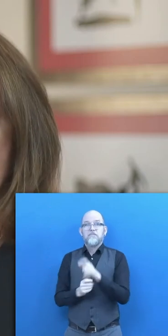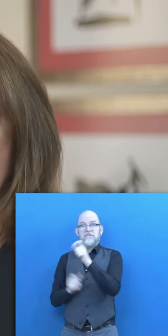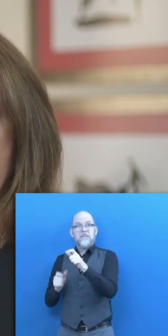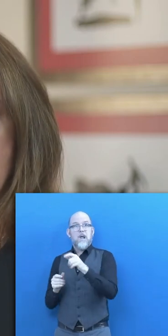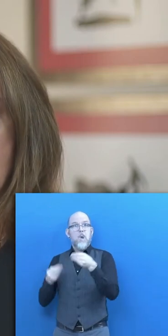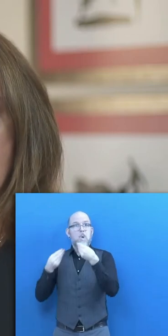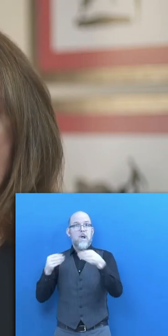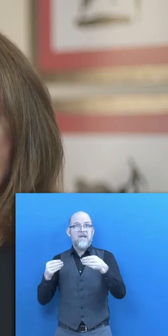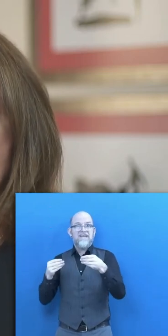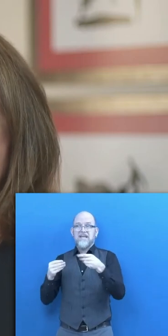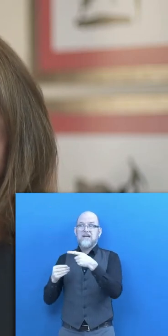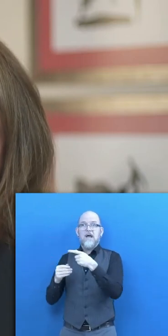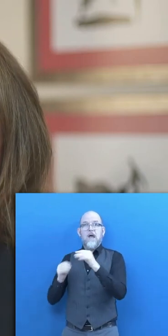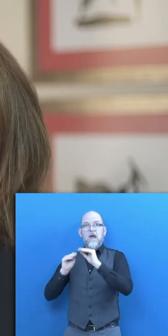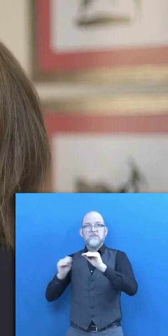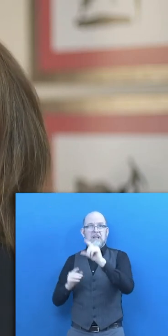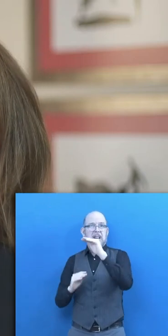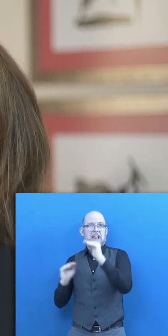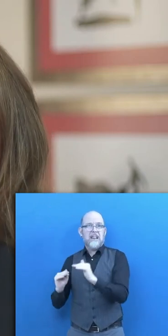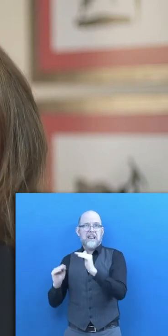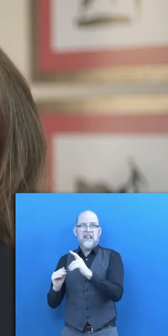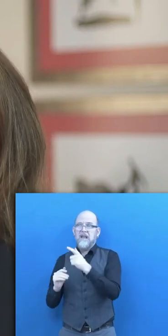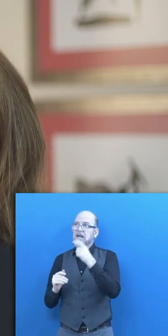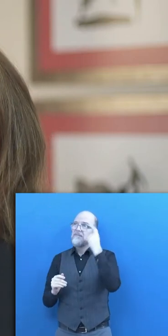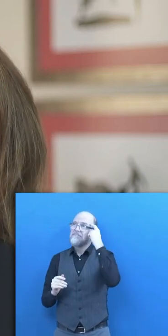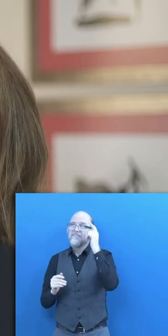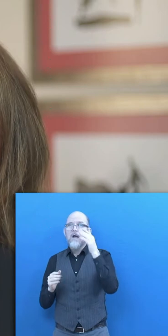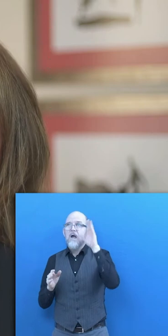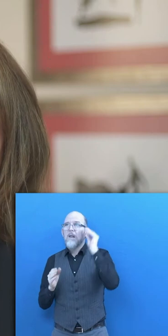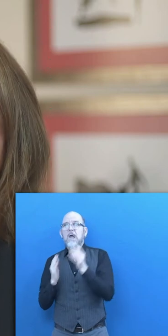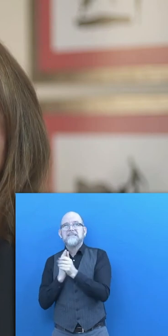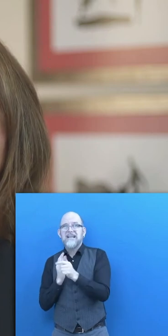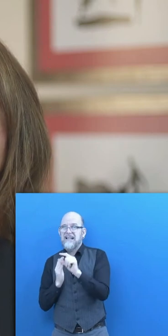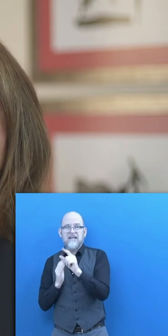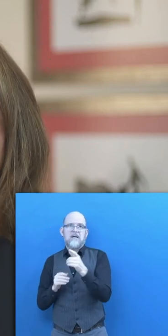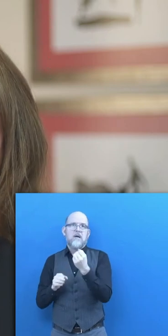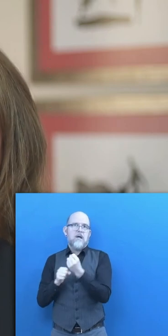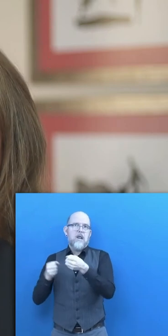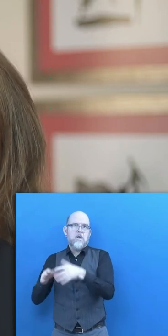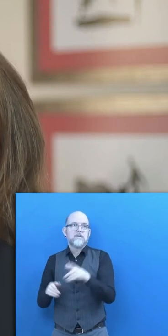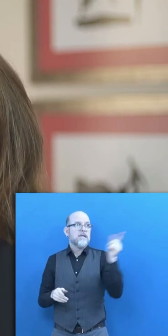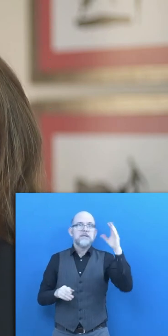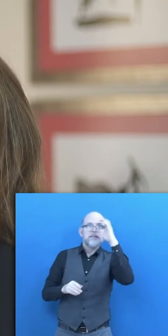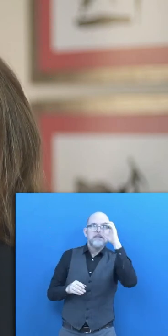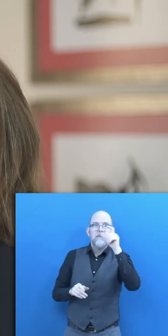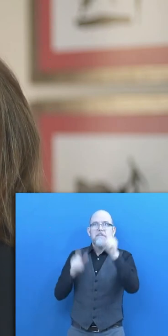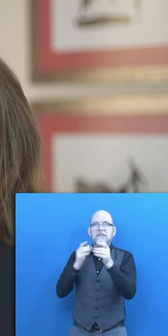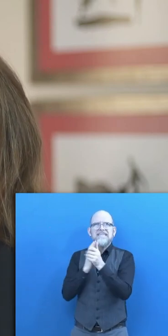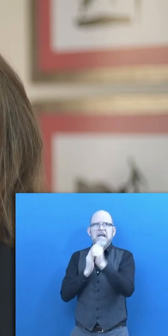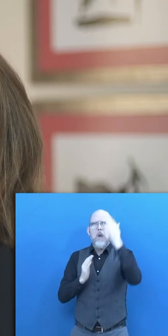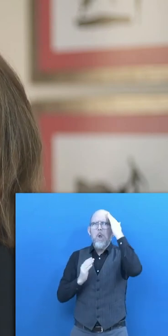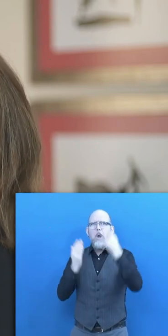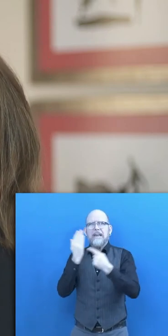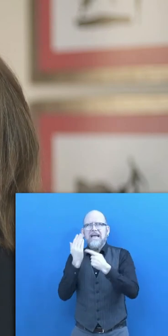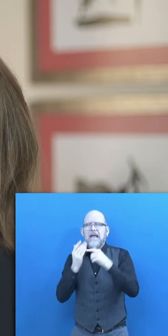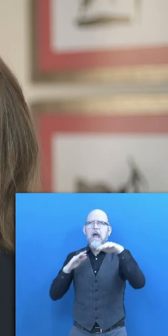work. Likewise, we are also seeing an increase in the need of high-qualified employees that